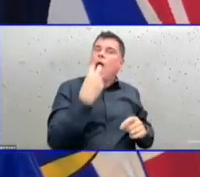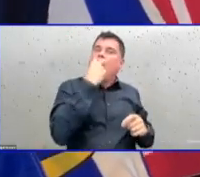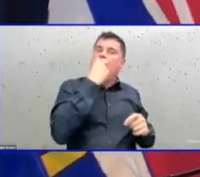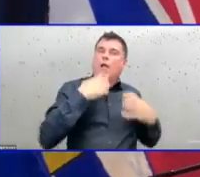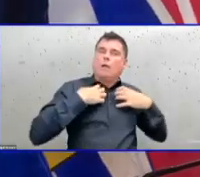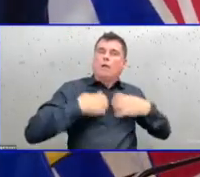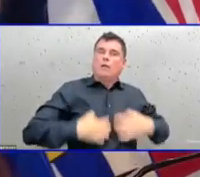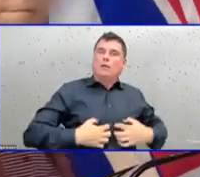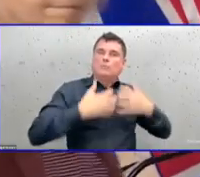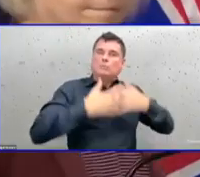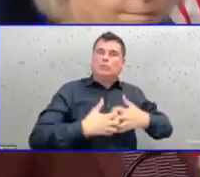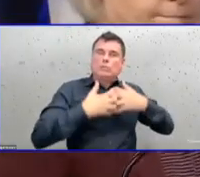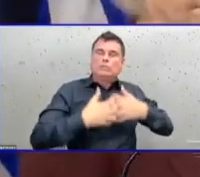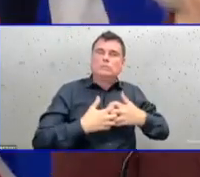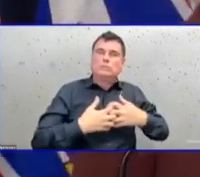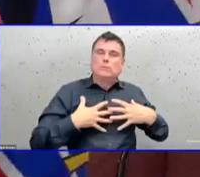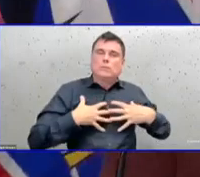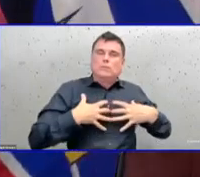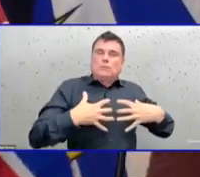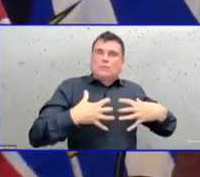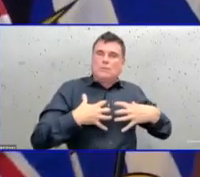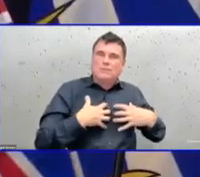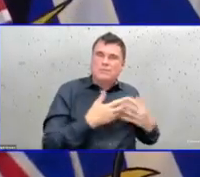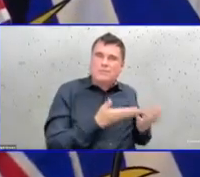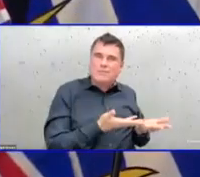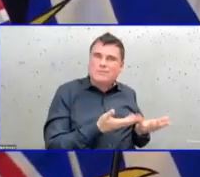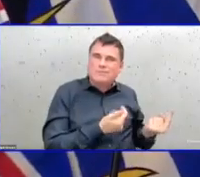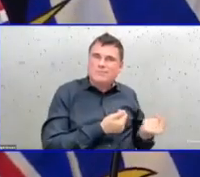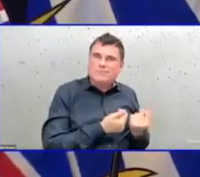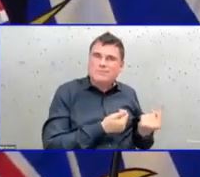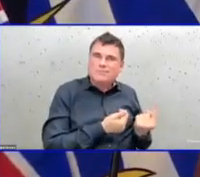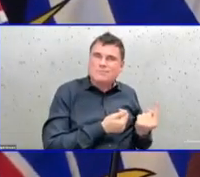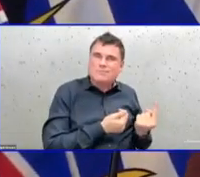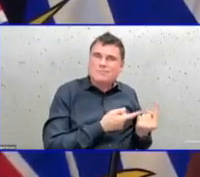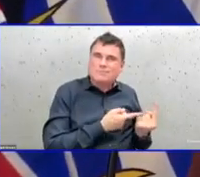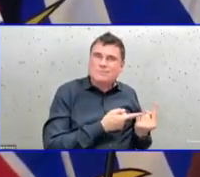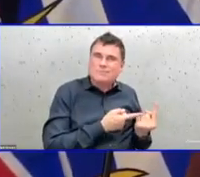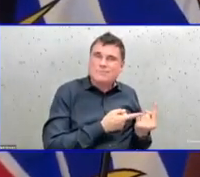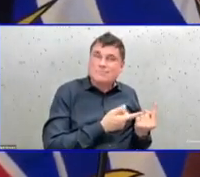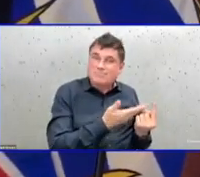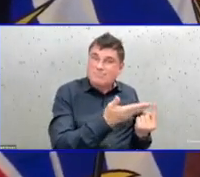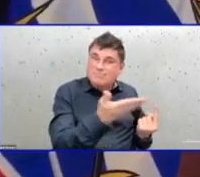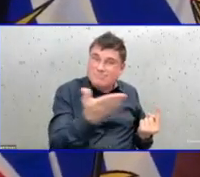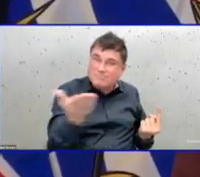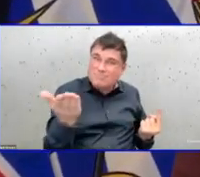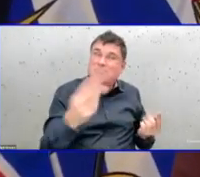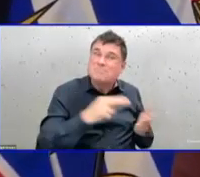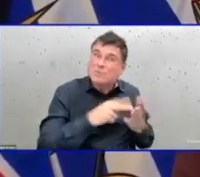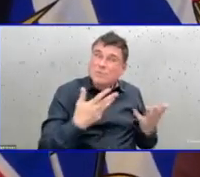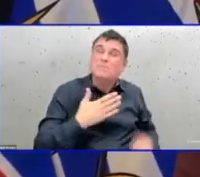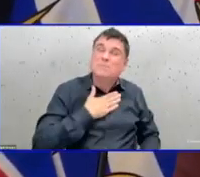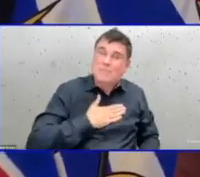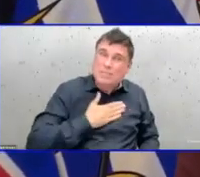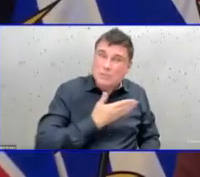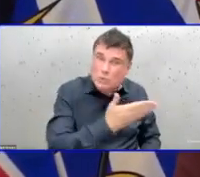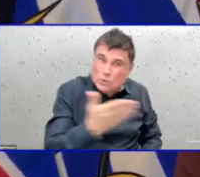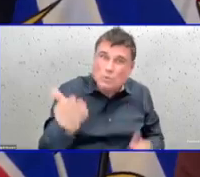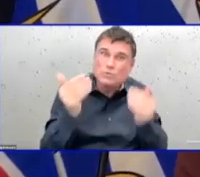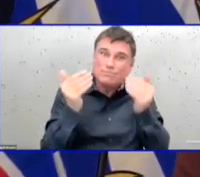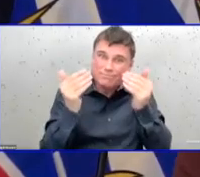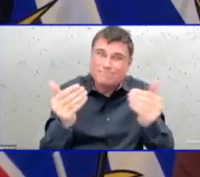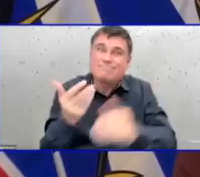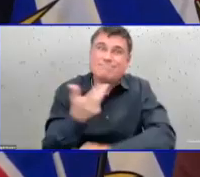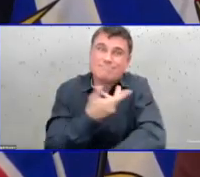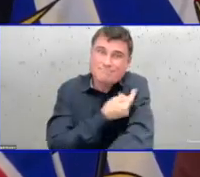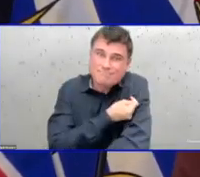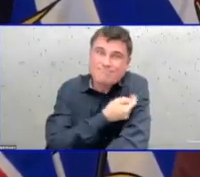A reminder to reporters on the line, please press star 1 to enter the queue. You will be limited to one question and one follow-up. Our first